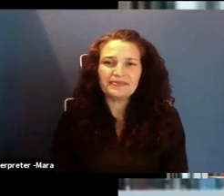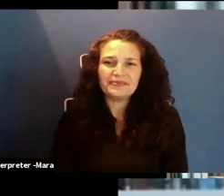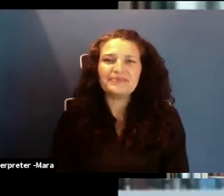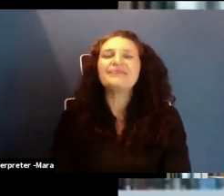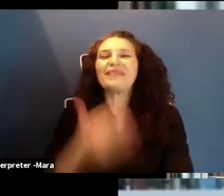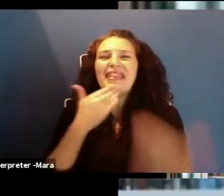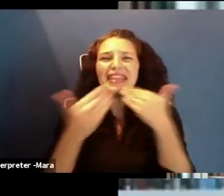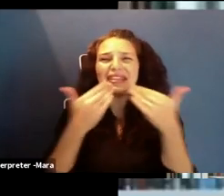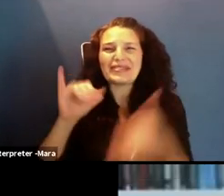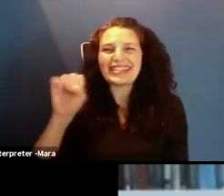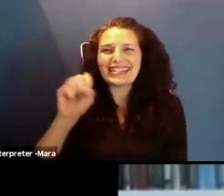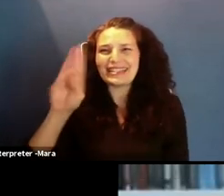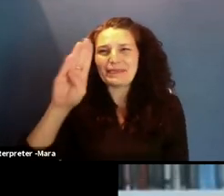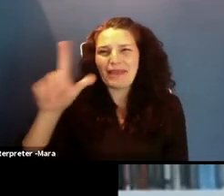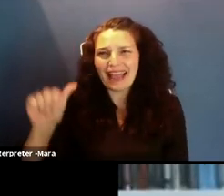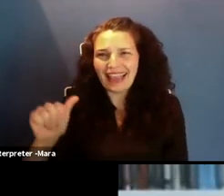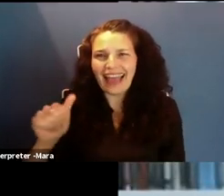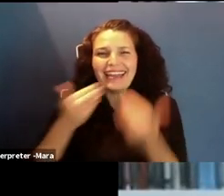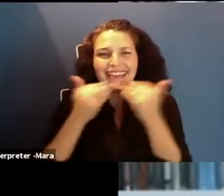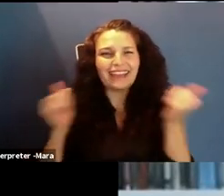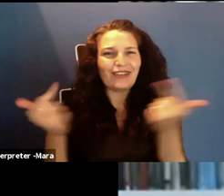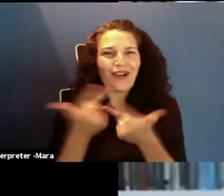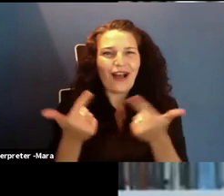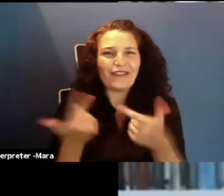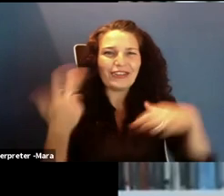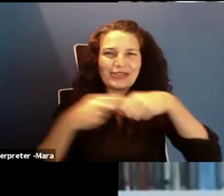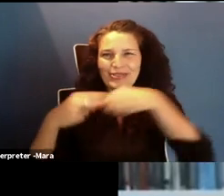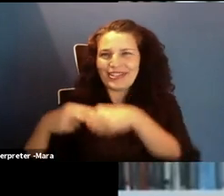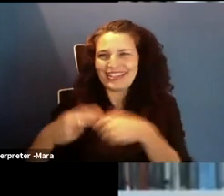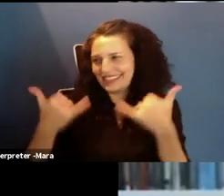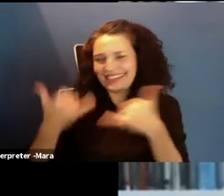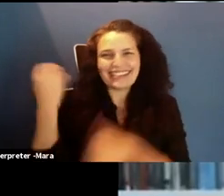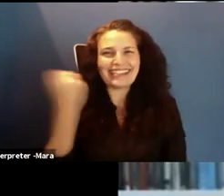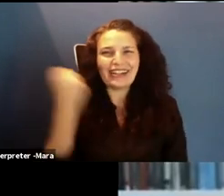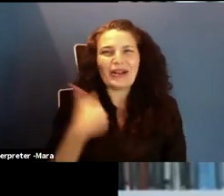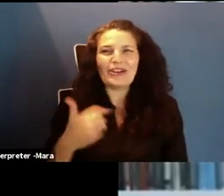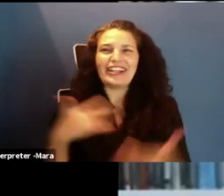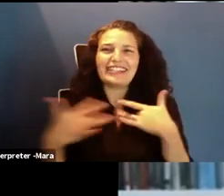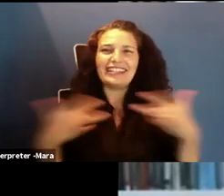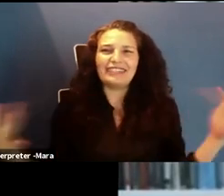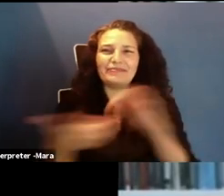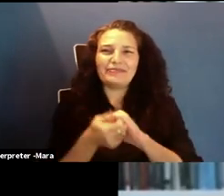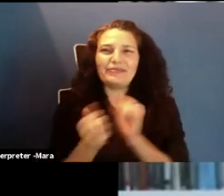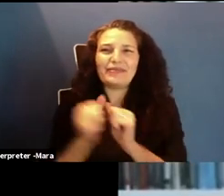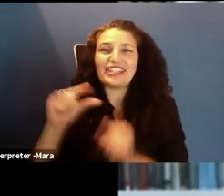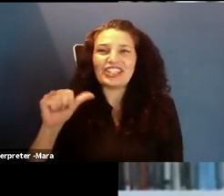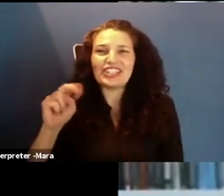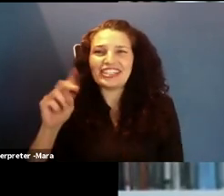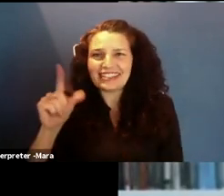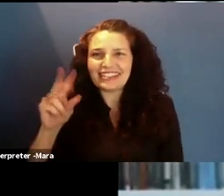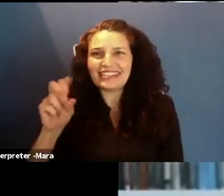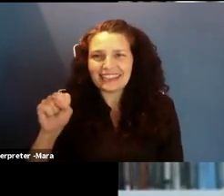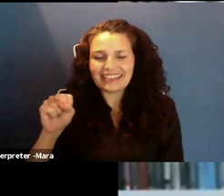Thanks, Isabella, and thank all of you for spending a bit of your Saturday with us today. We're thrilled to be partnering with the Gina Davis Institute, If Then, and the Newmark